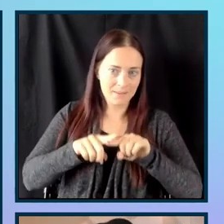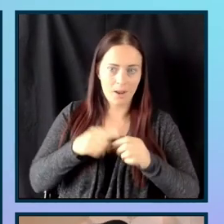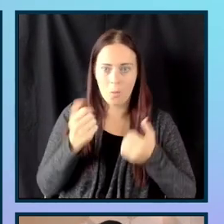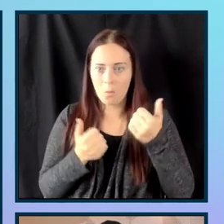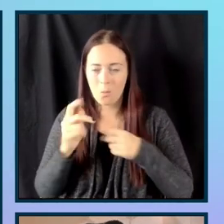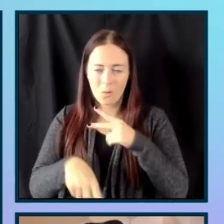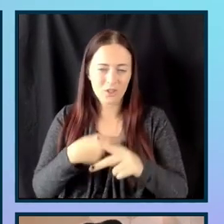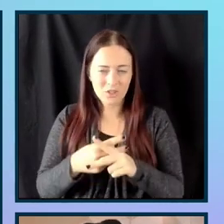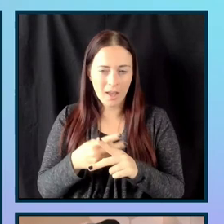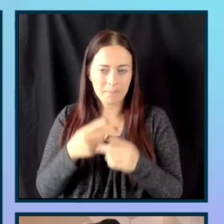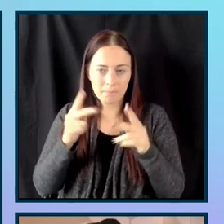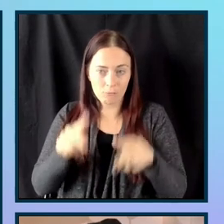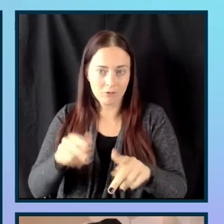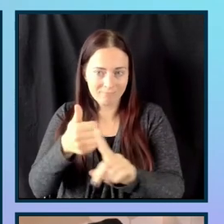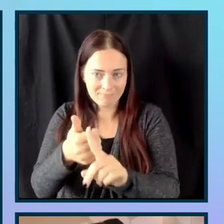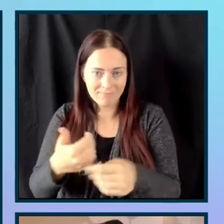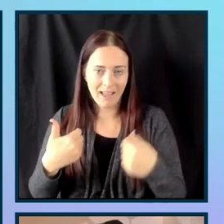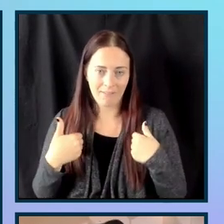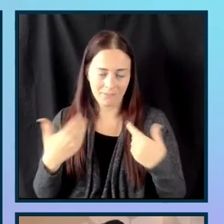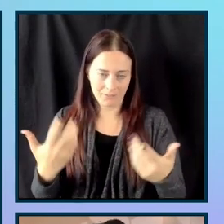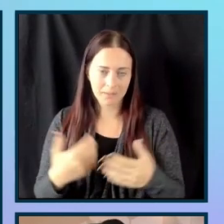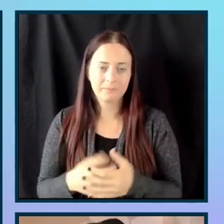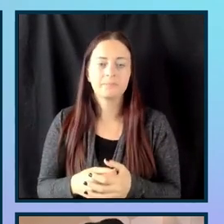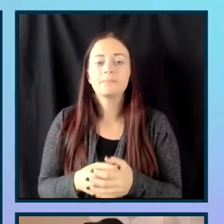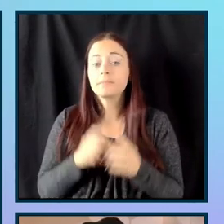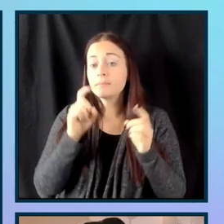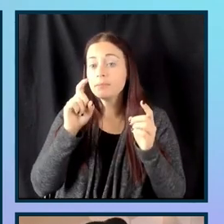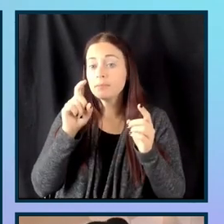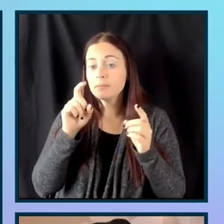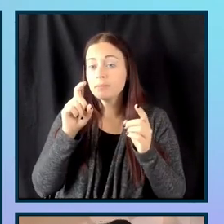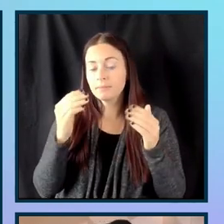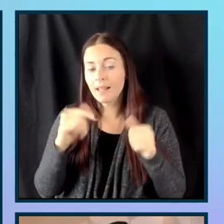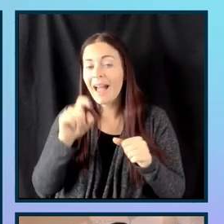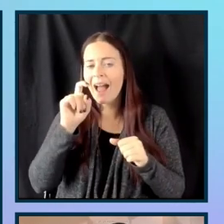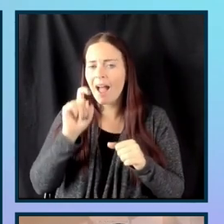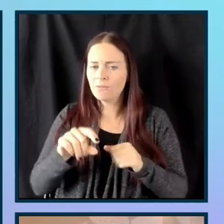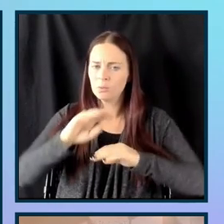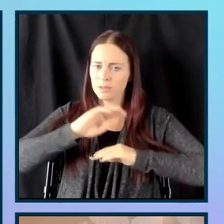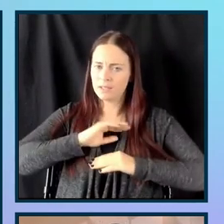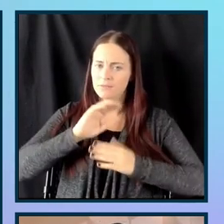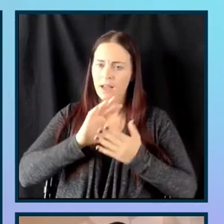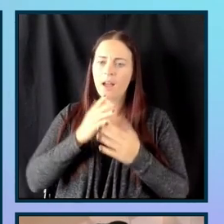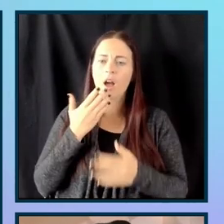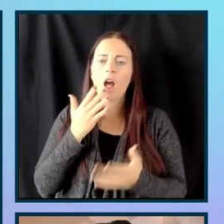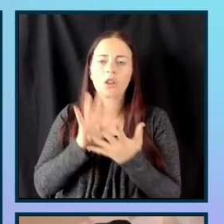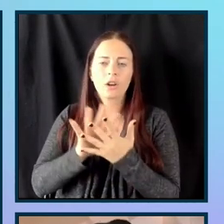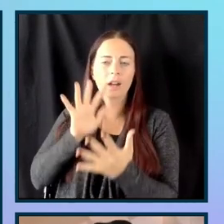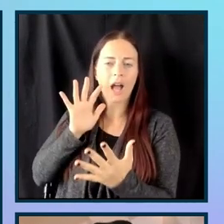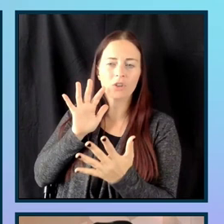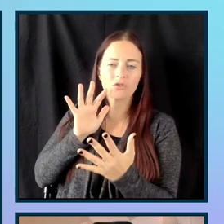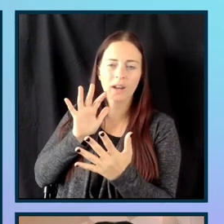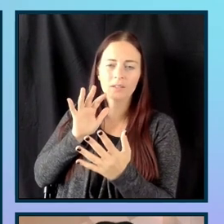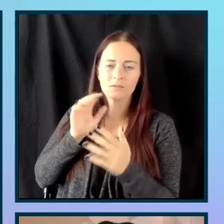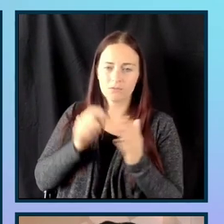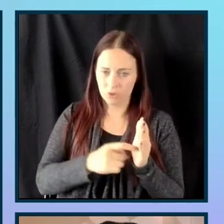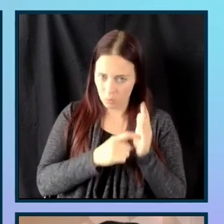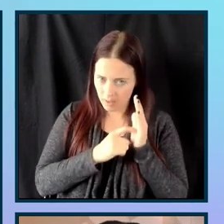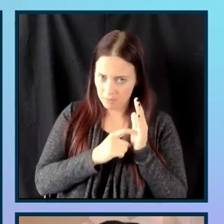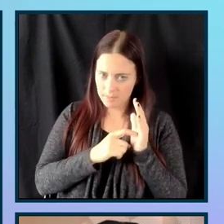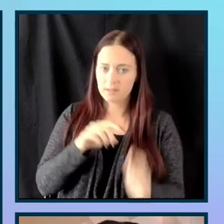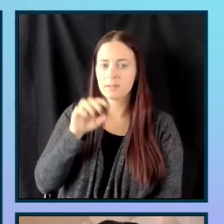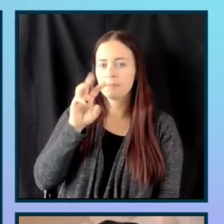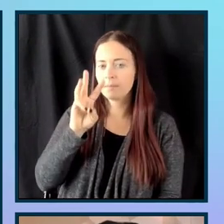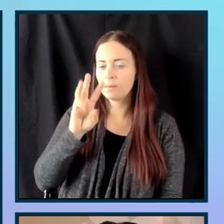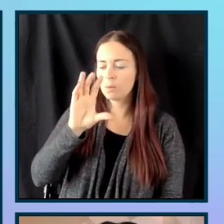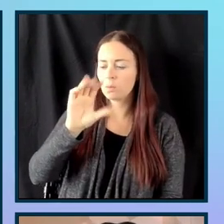Like with any application, we want to make sure that we're meeting color contrast. And here I've created a little table that shows all of the WCAG 2.1 standards